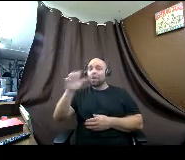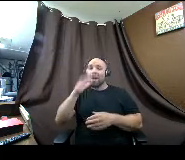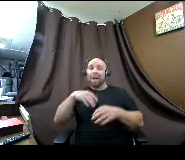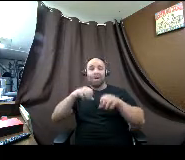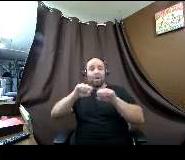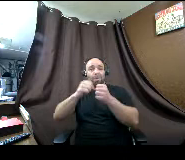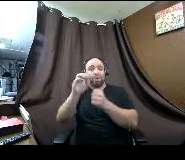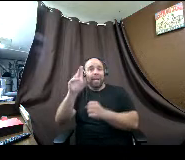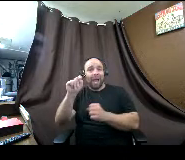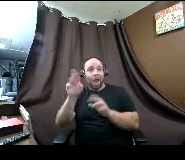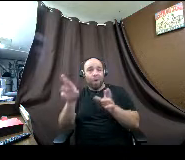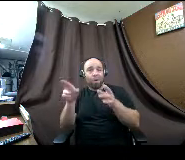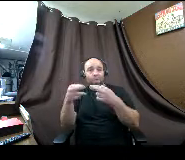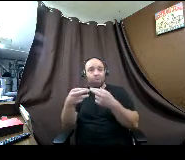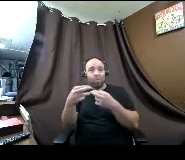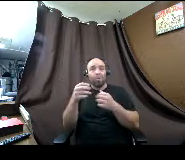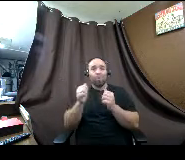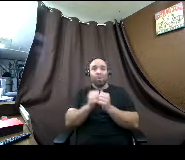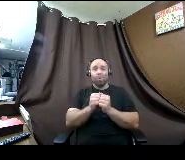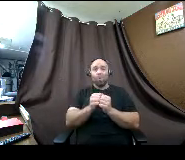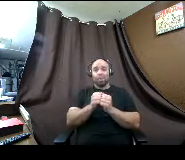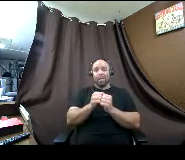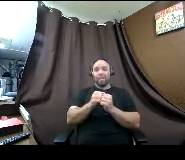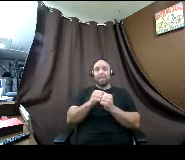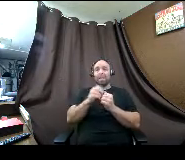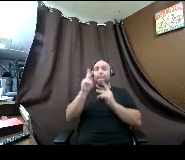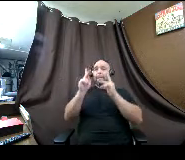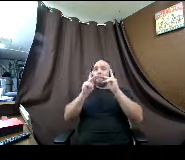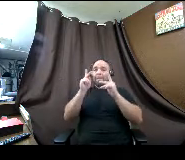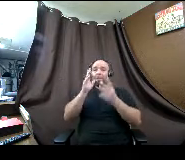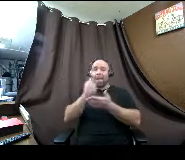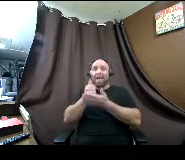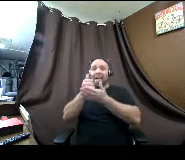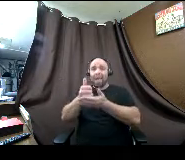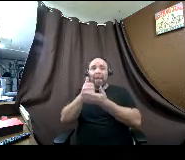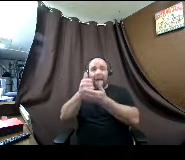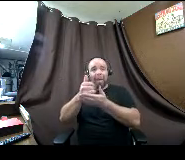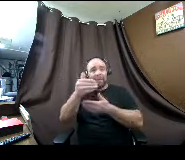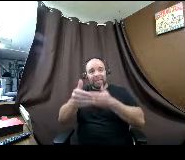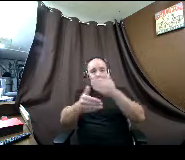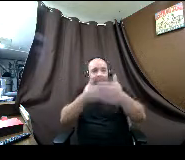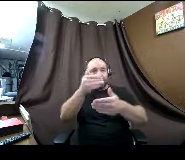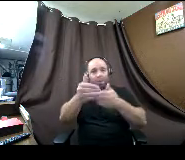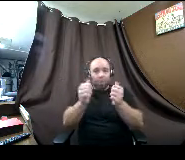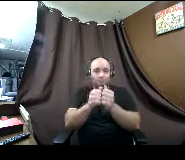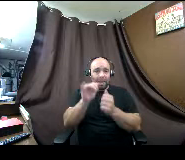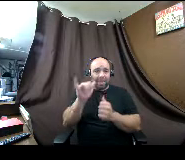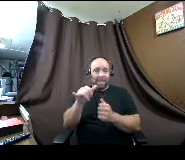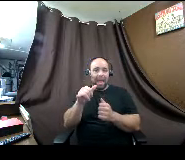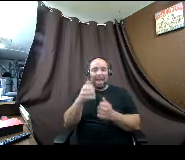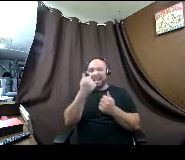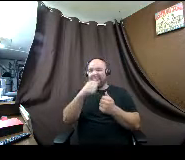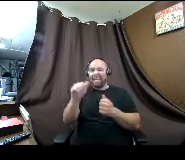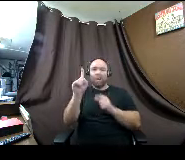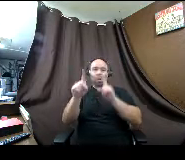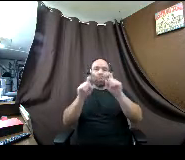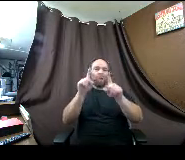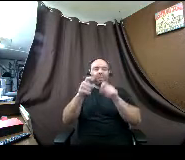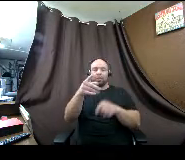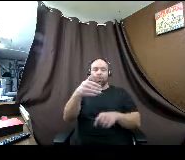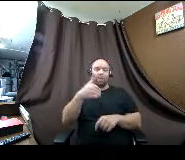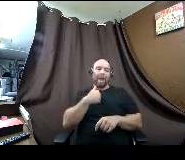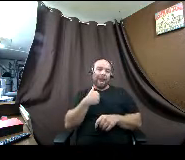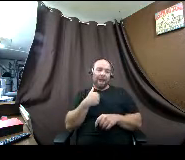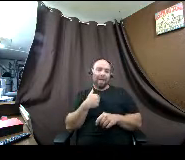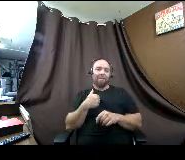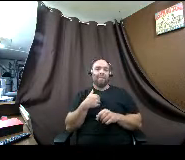with experts on hand to help you step by step through the process or just answer any specific questions you have um so